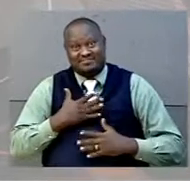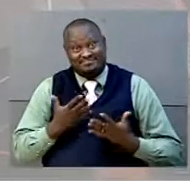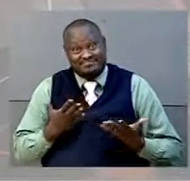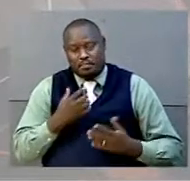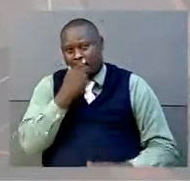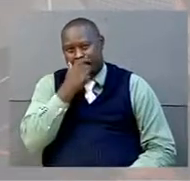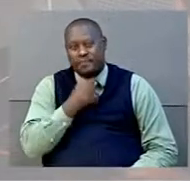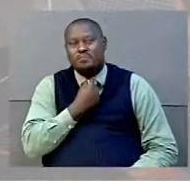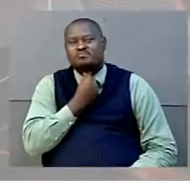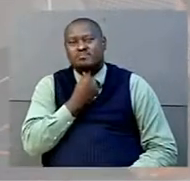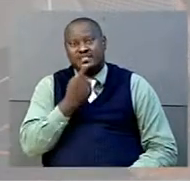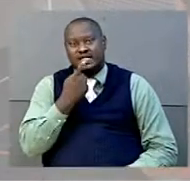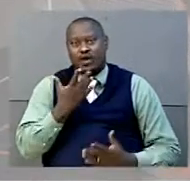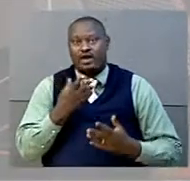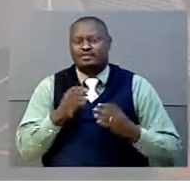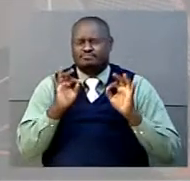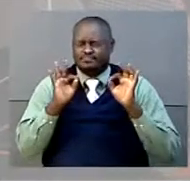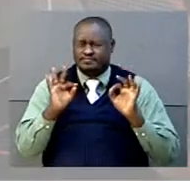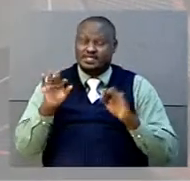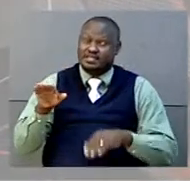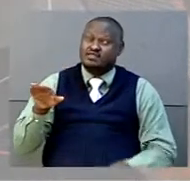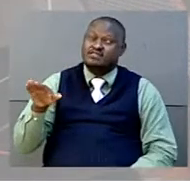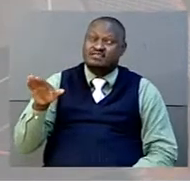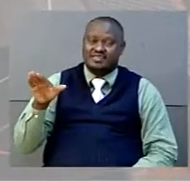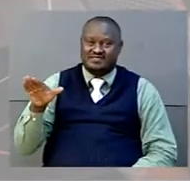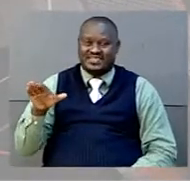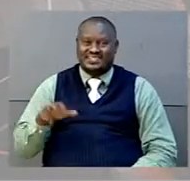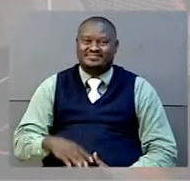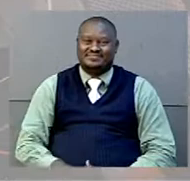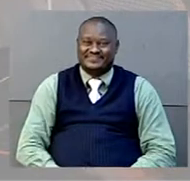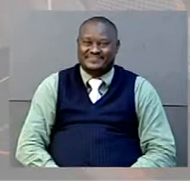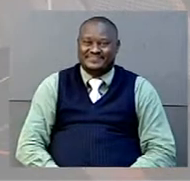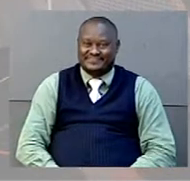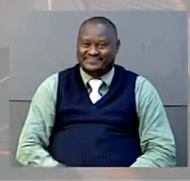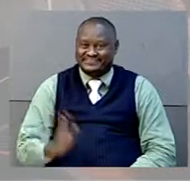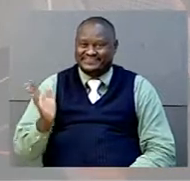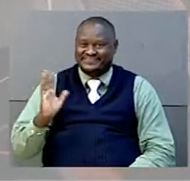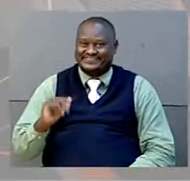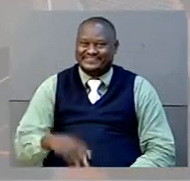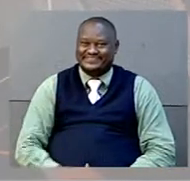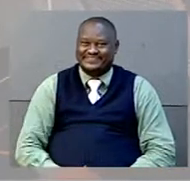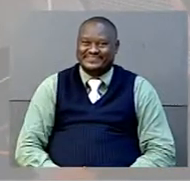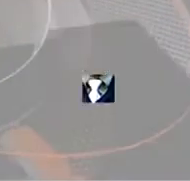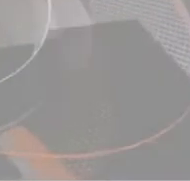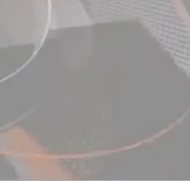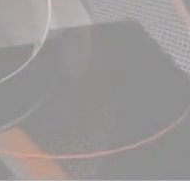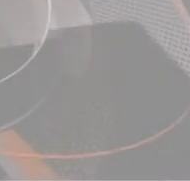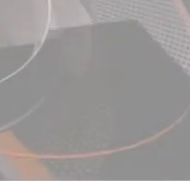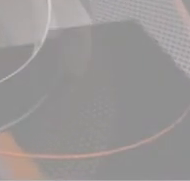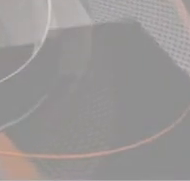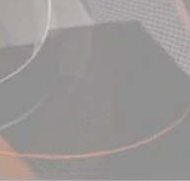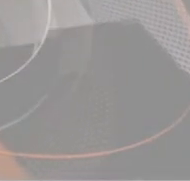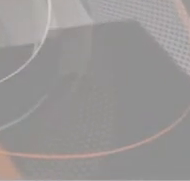Kijanangoma wishing you a blessed evening on behalf of the entire news crew tonight. Bye-bye. Bye-bye.